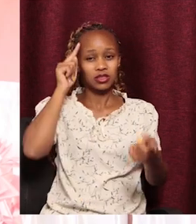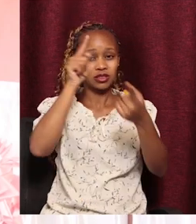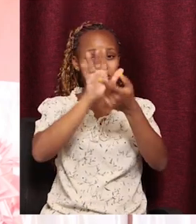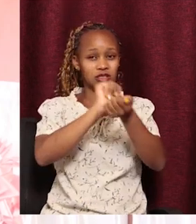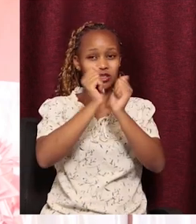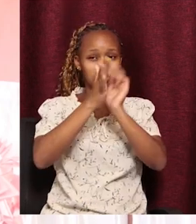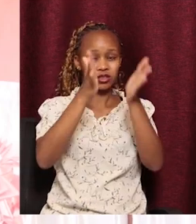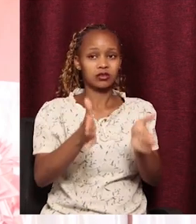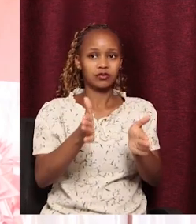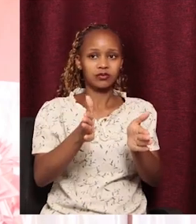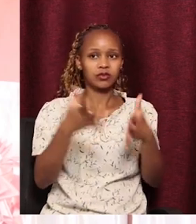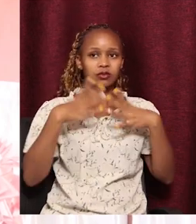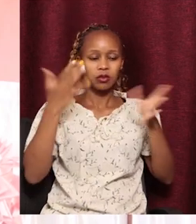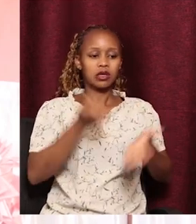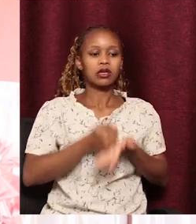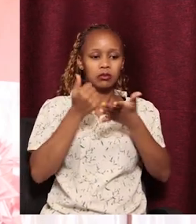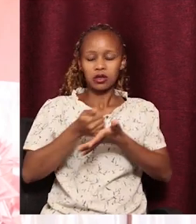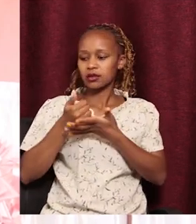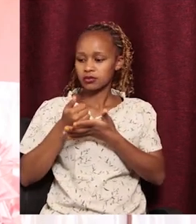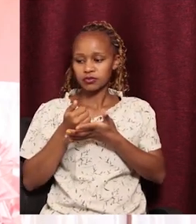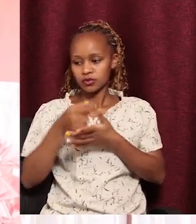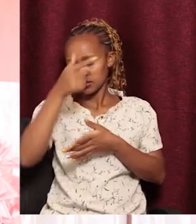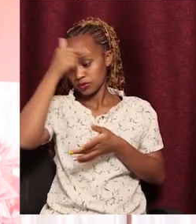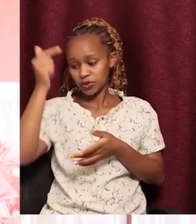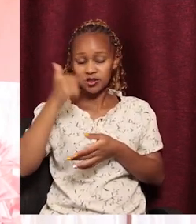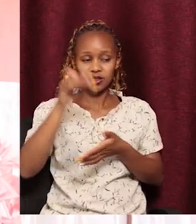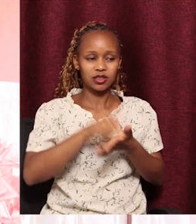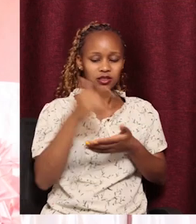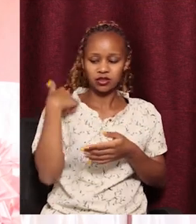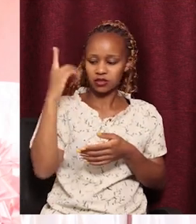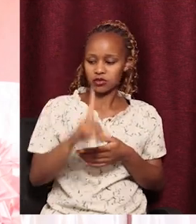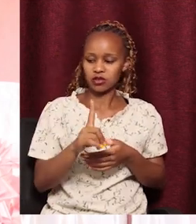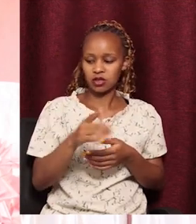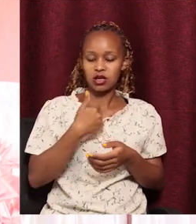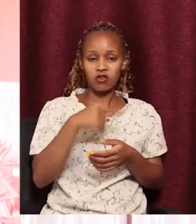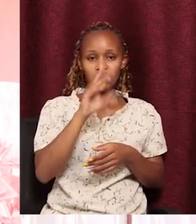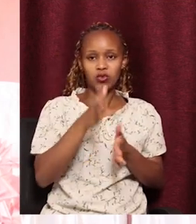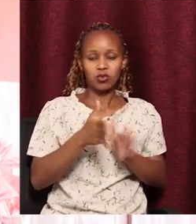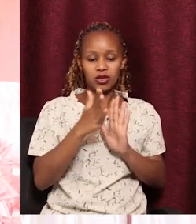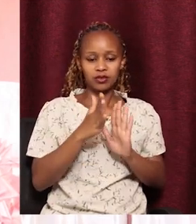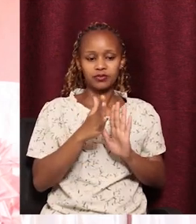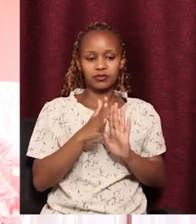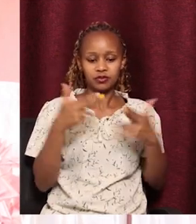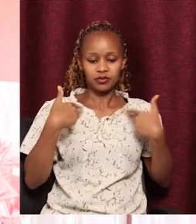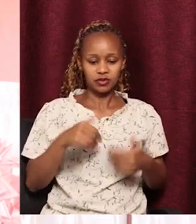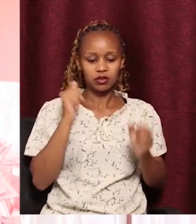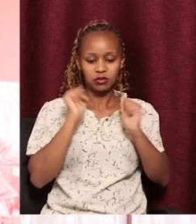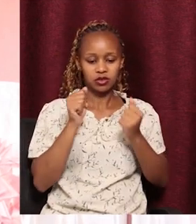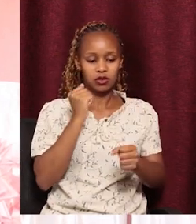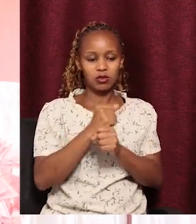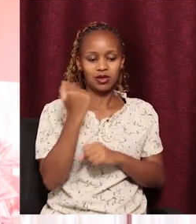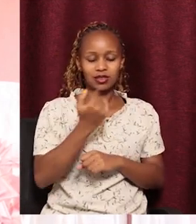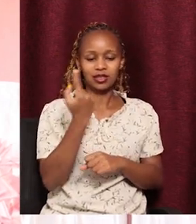changers, people to help you. Because we say in number one, that there is no way humanly possible for you to do